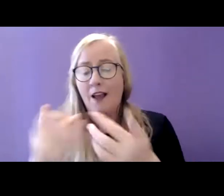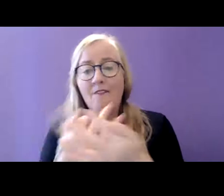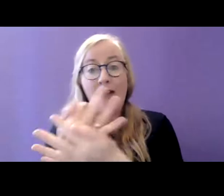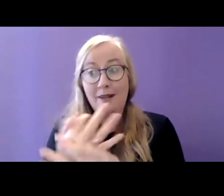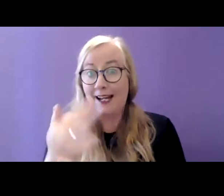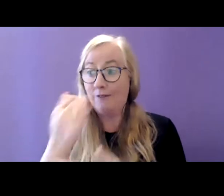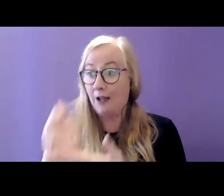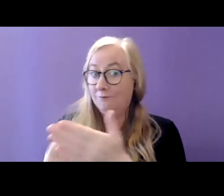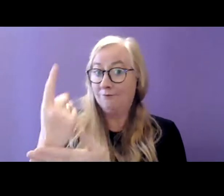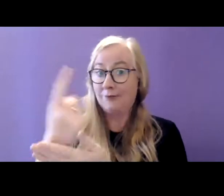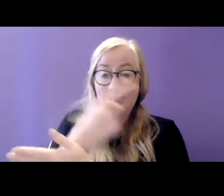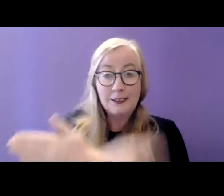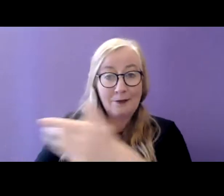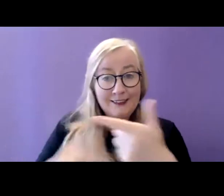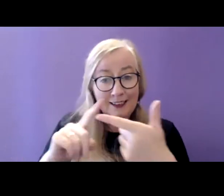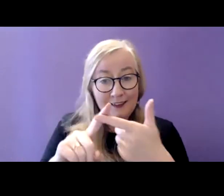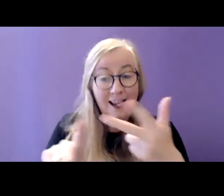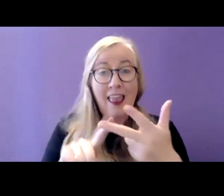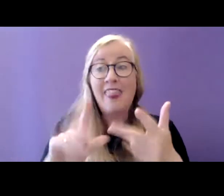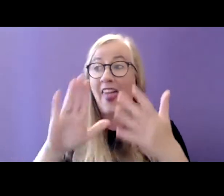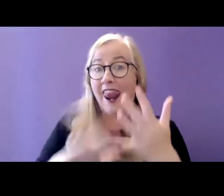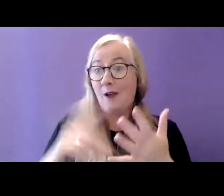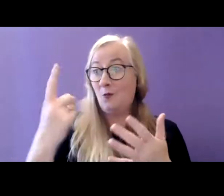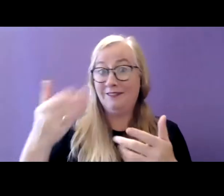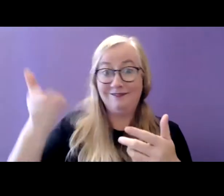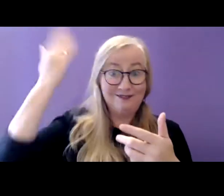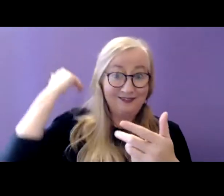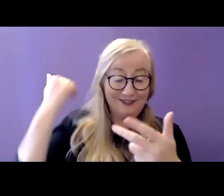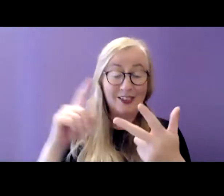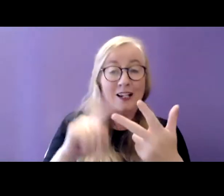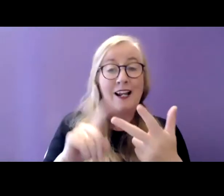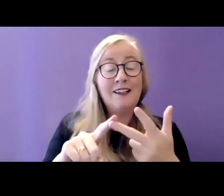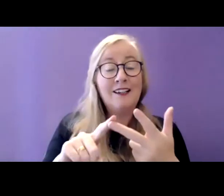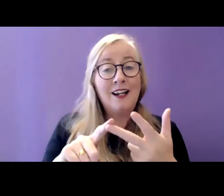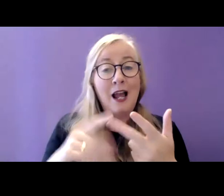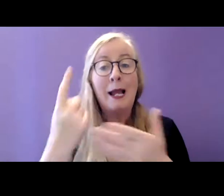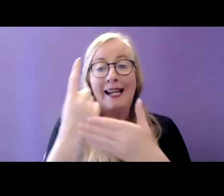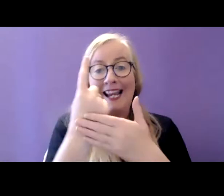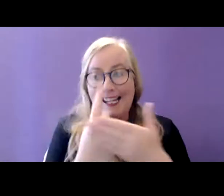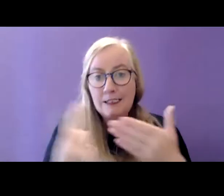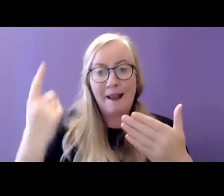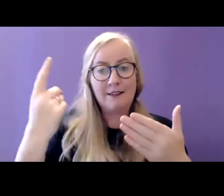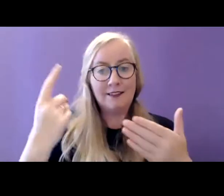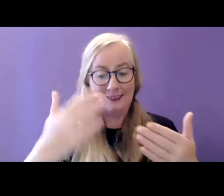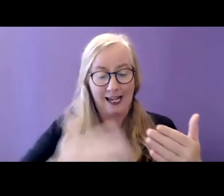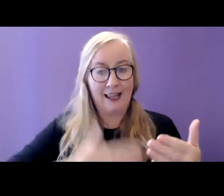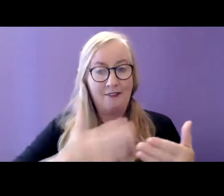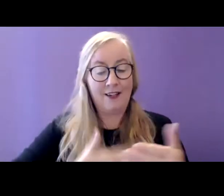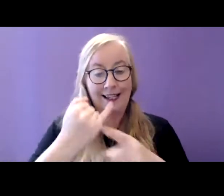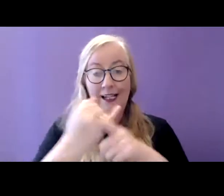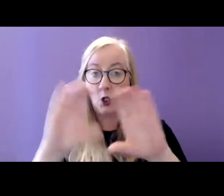a disability or the last call just before this one was about fostering independent living within our communities